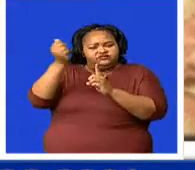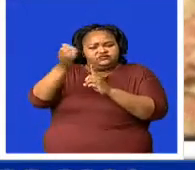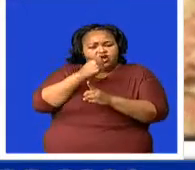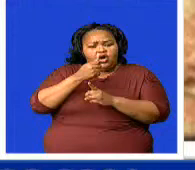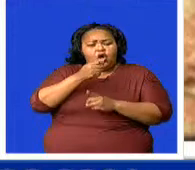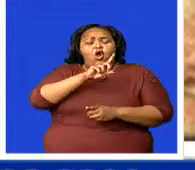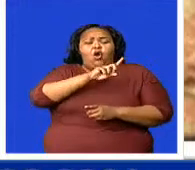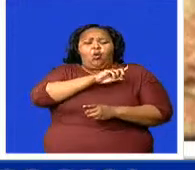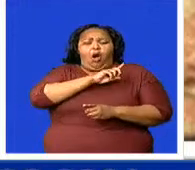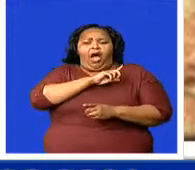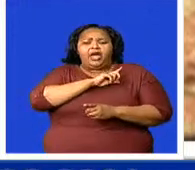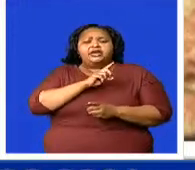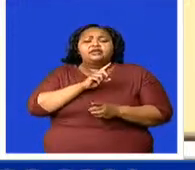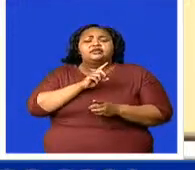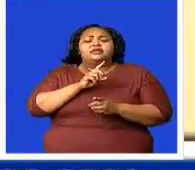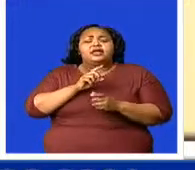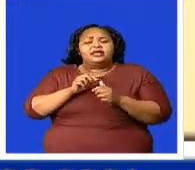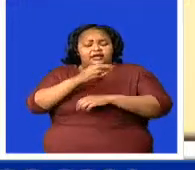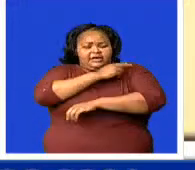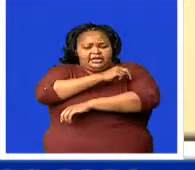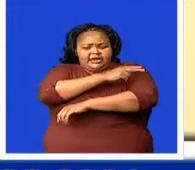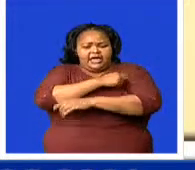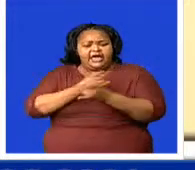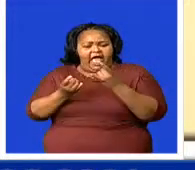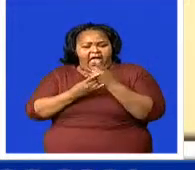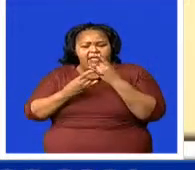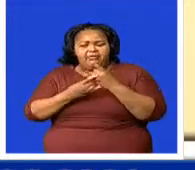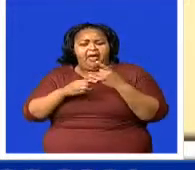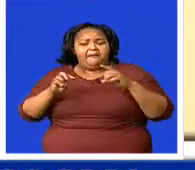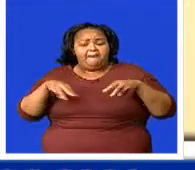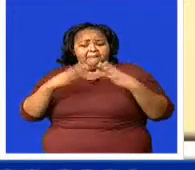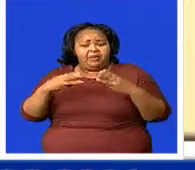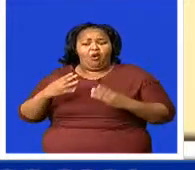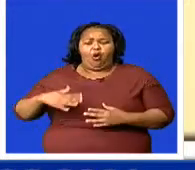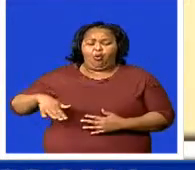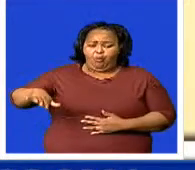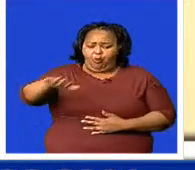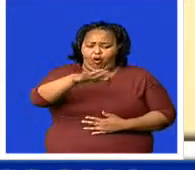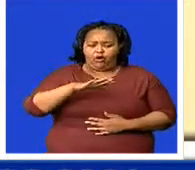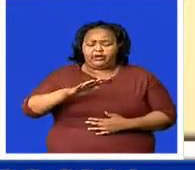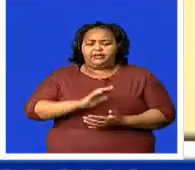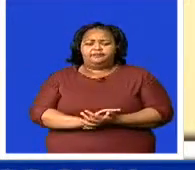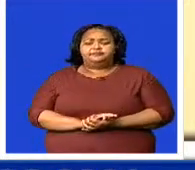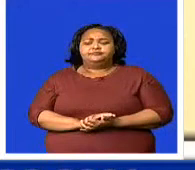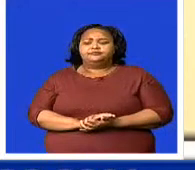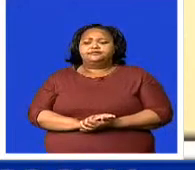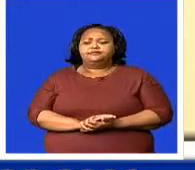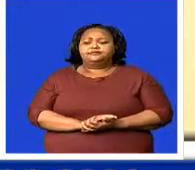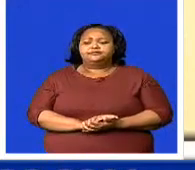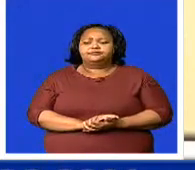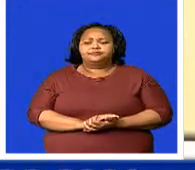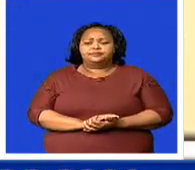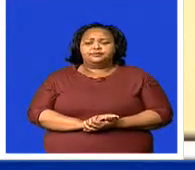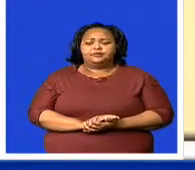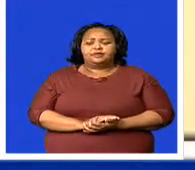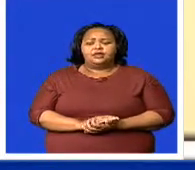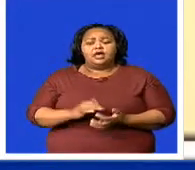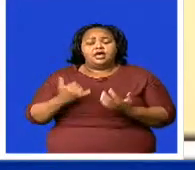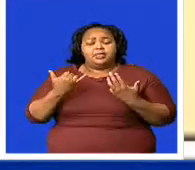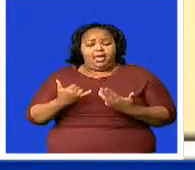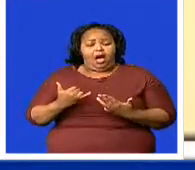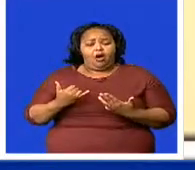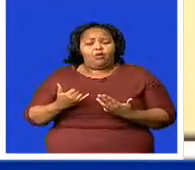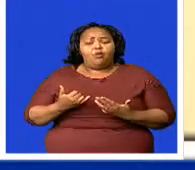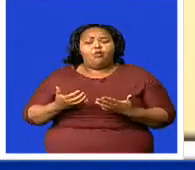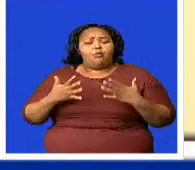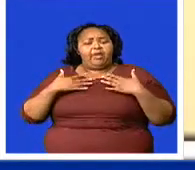Army but also the general public. I am pleased today to receive the ISO 9001